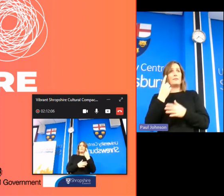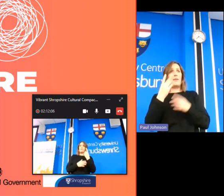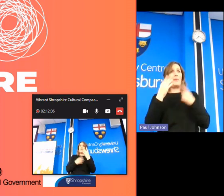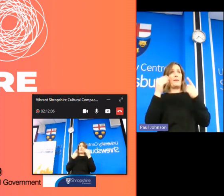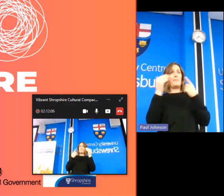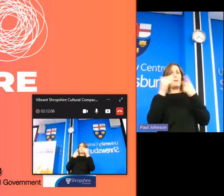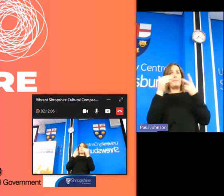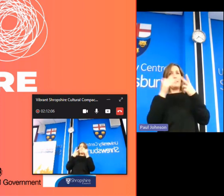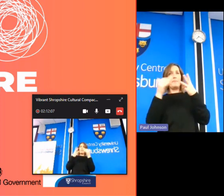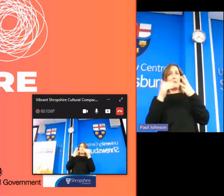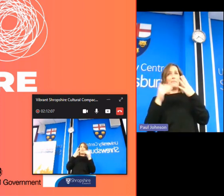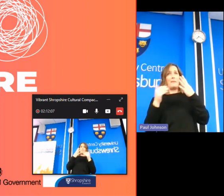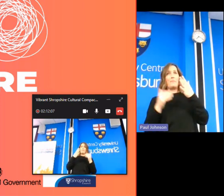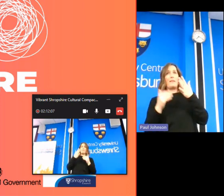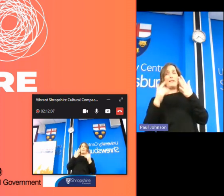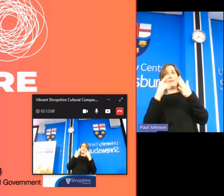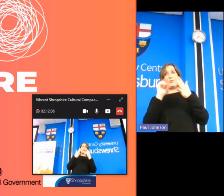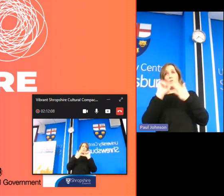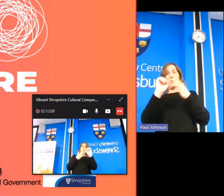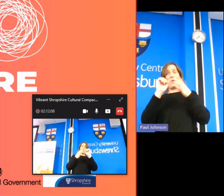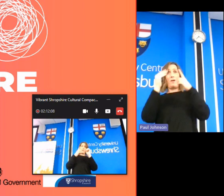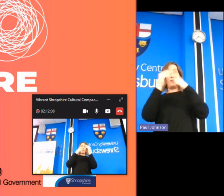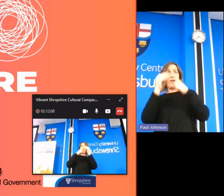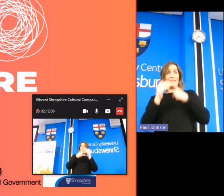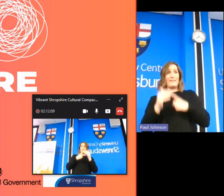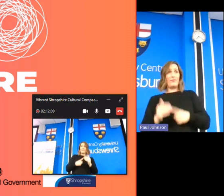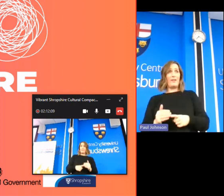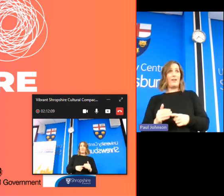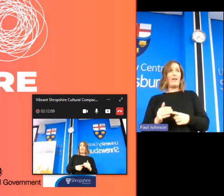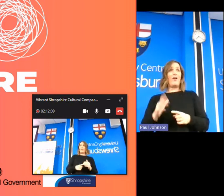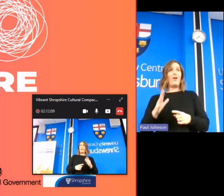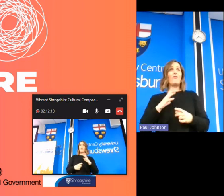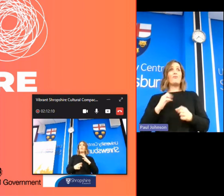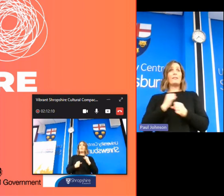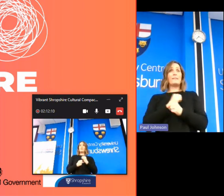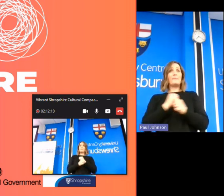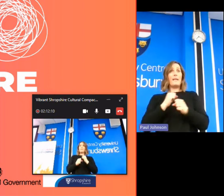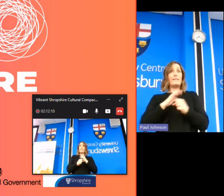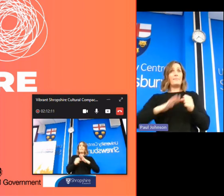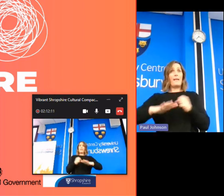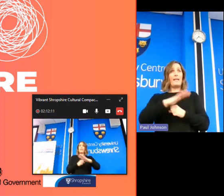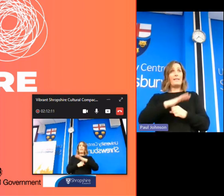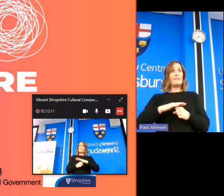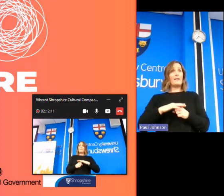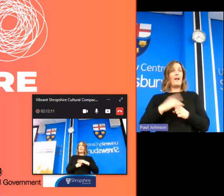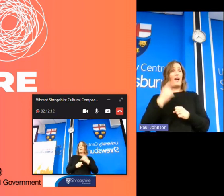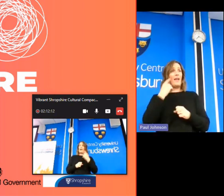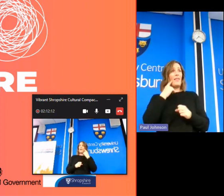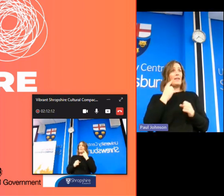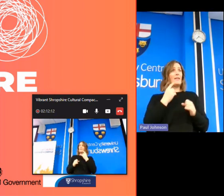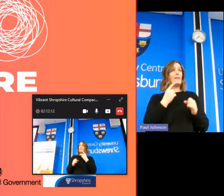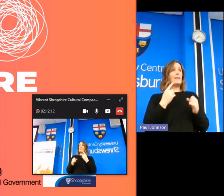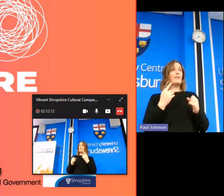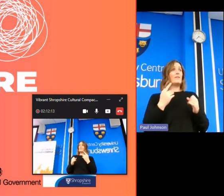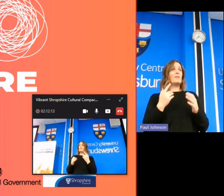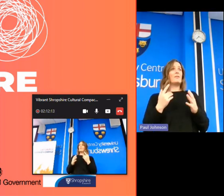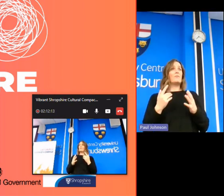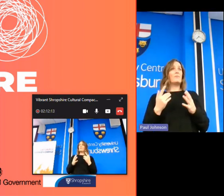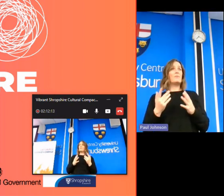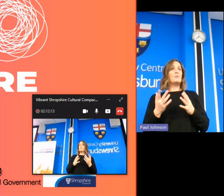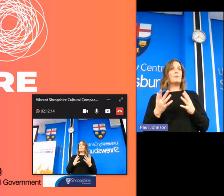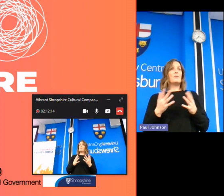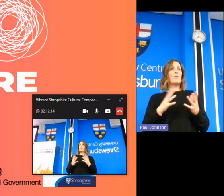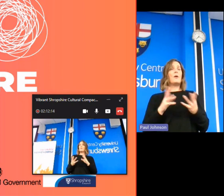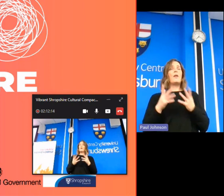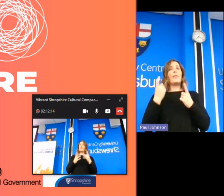the criteria for well-being creative arts and then ready-made spaces and i think sometimes that's you know having to move away from the